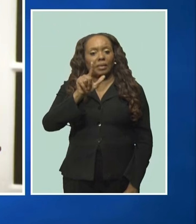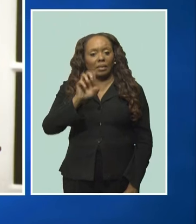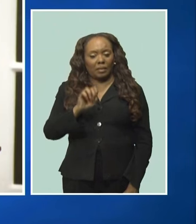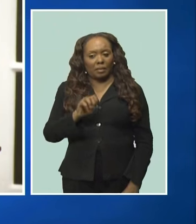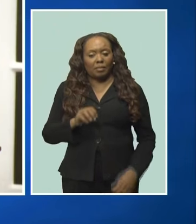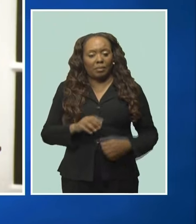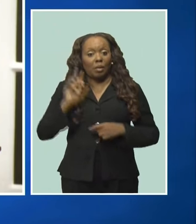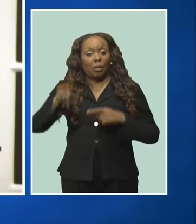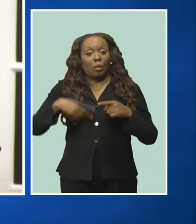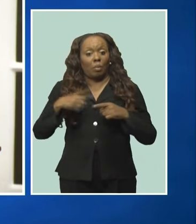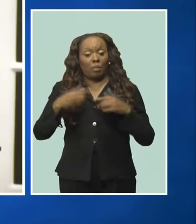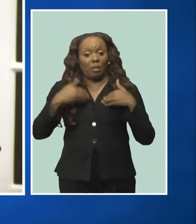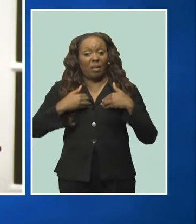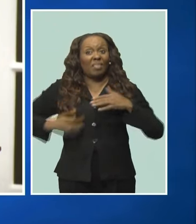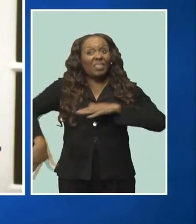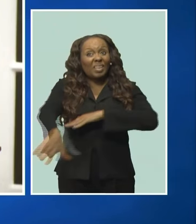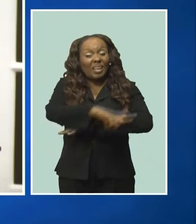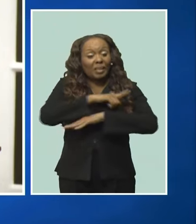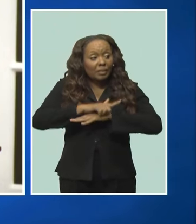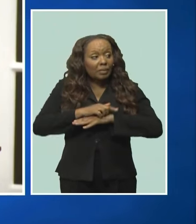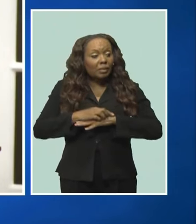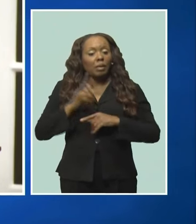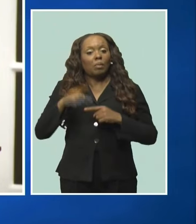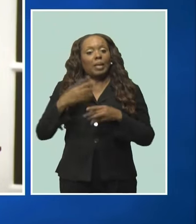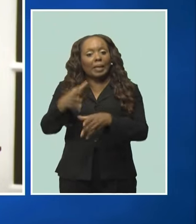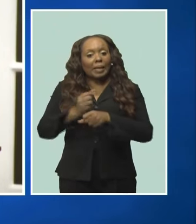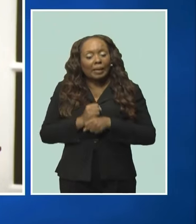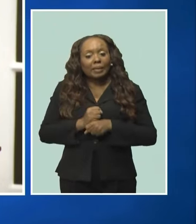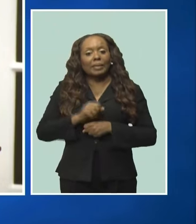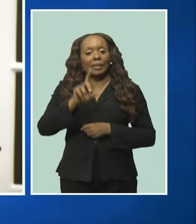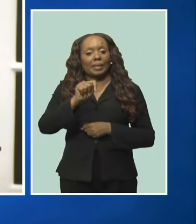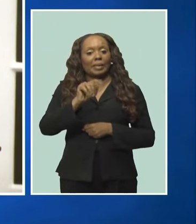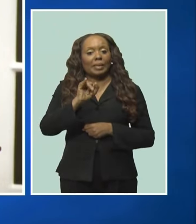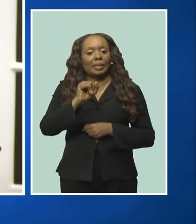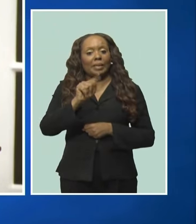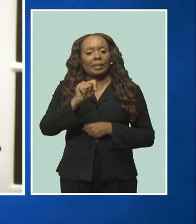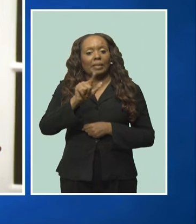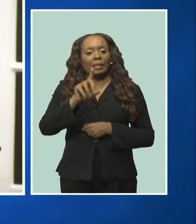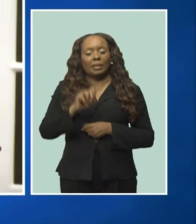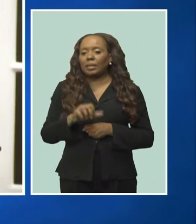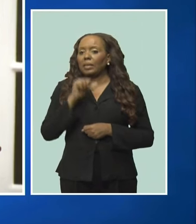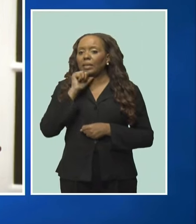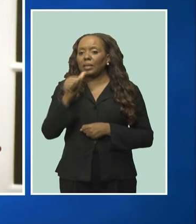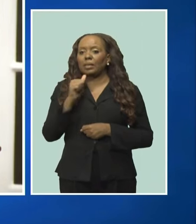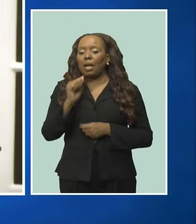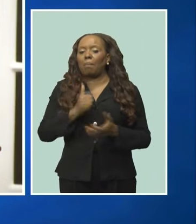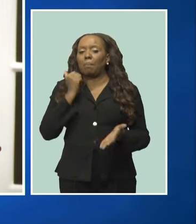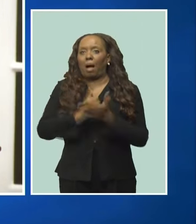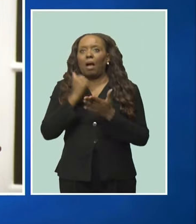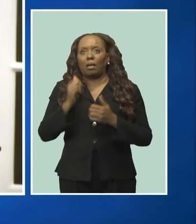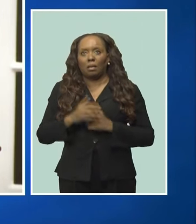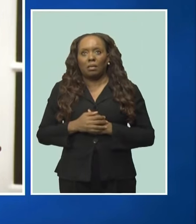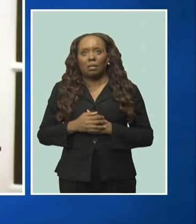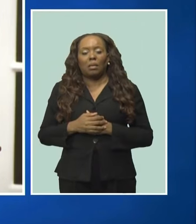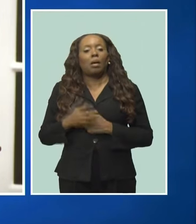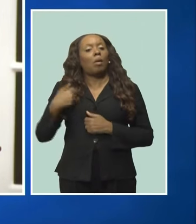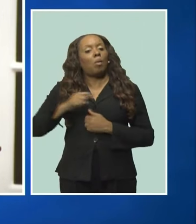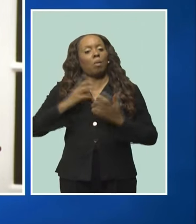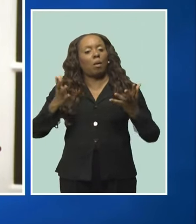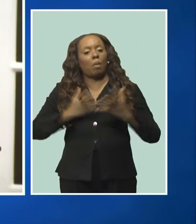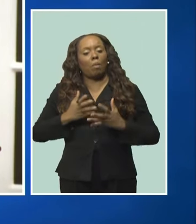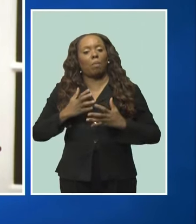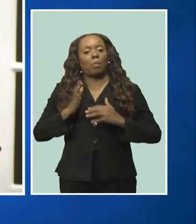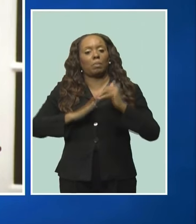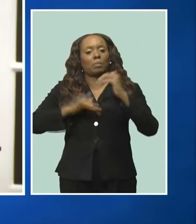areas, title to land is not guaranteed. We have set a target of 10,000 housing solutions,